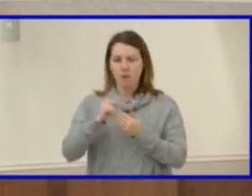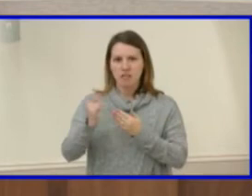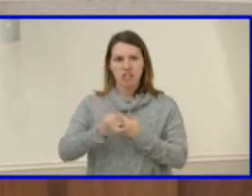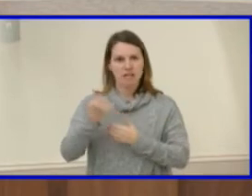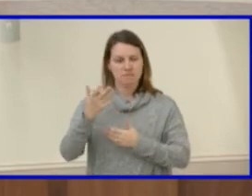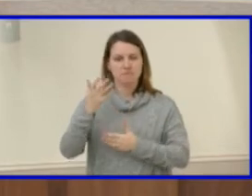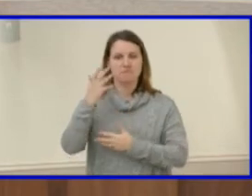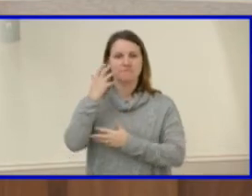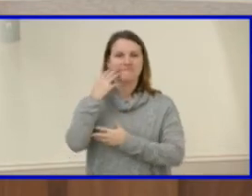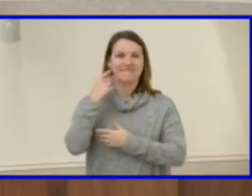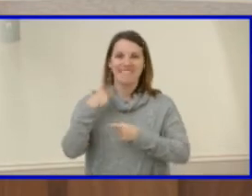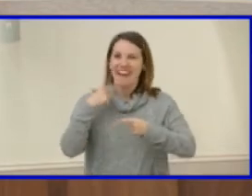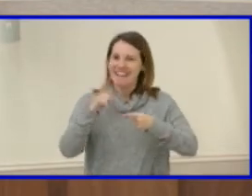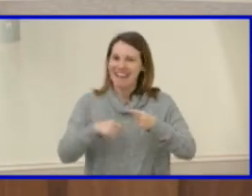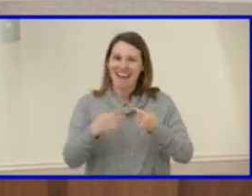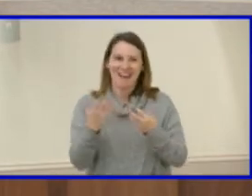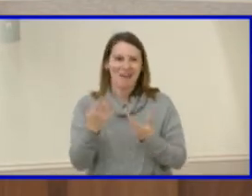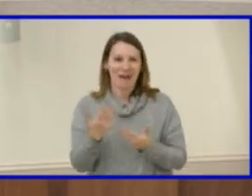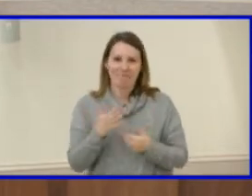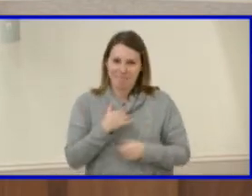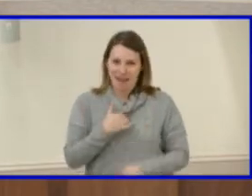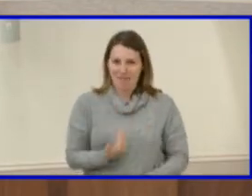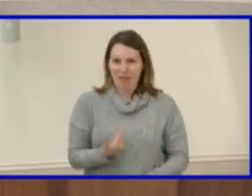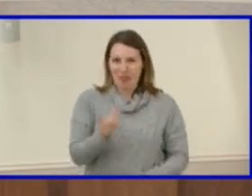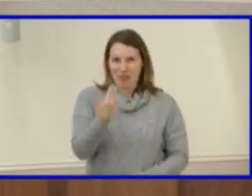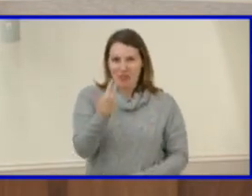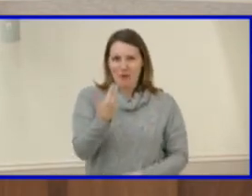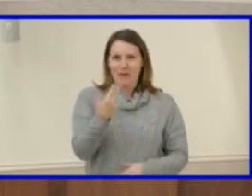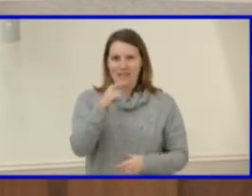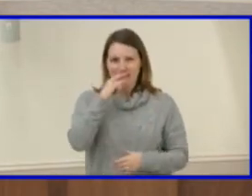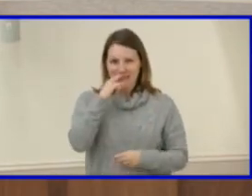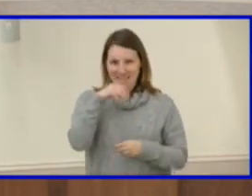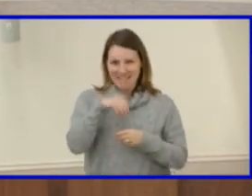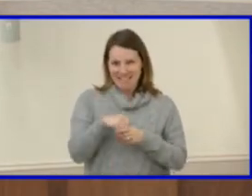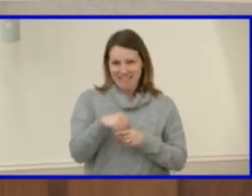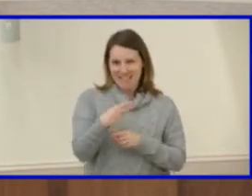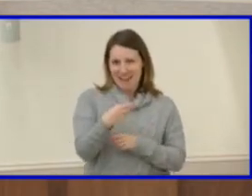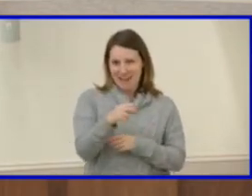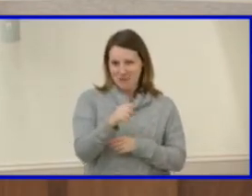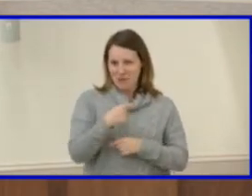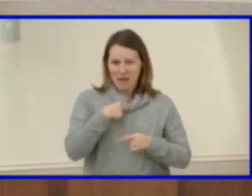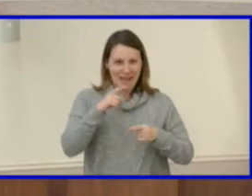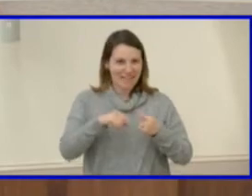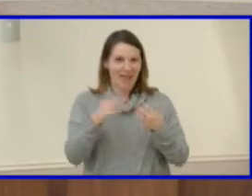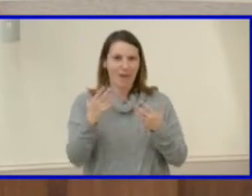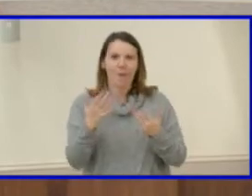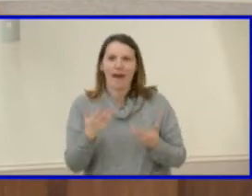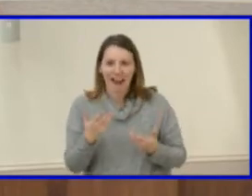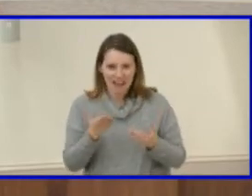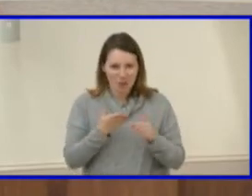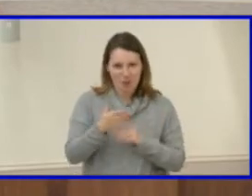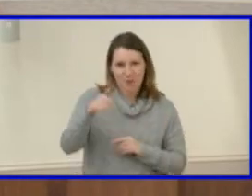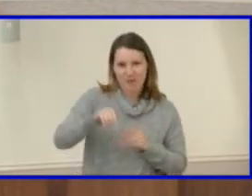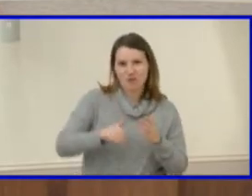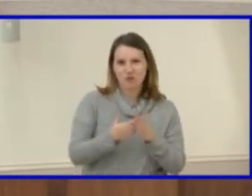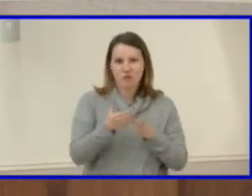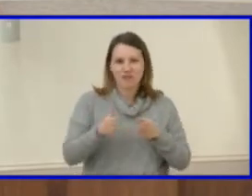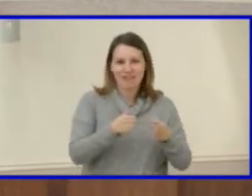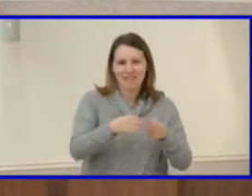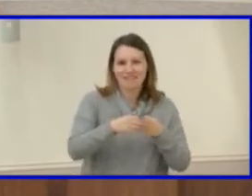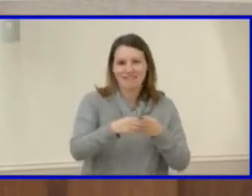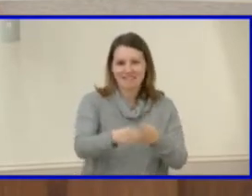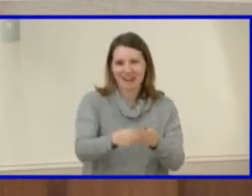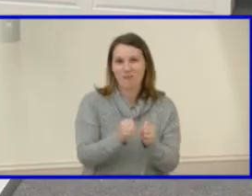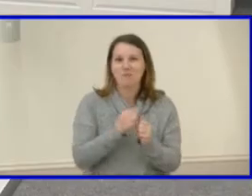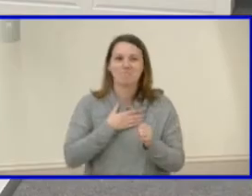say I can't wait to go through it with three kids in the secondary. I can't wait to go through this with my children. So thank you for your work.